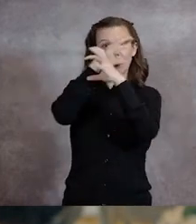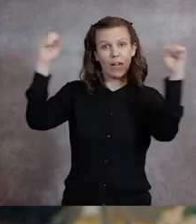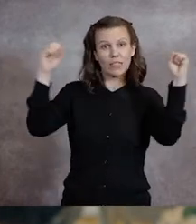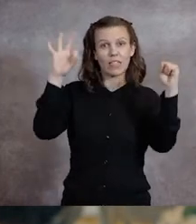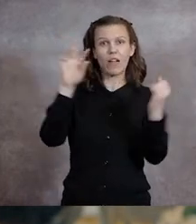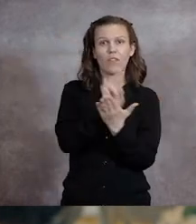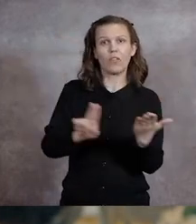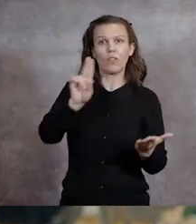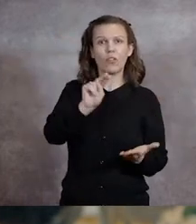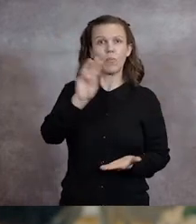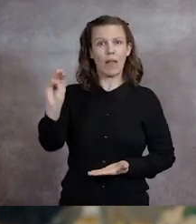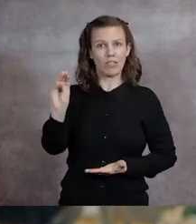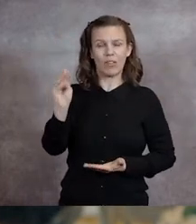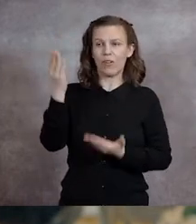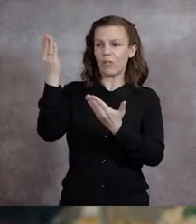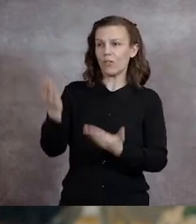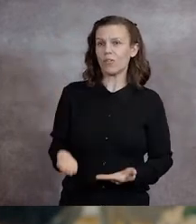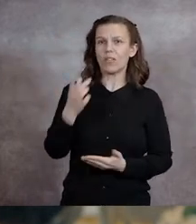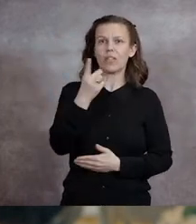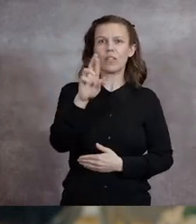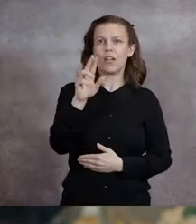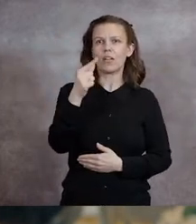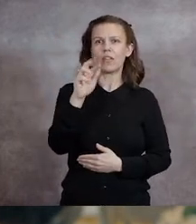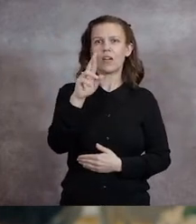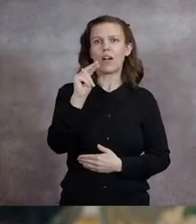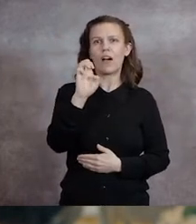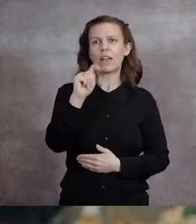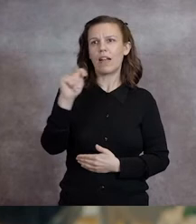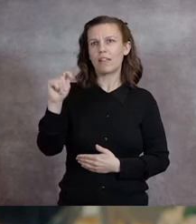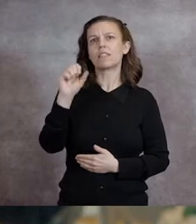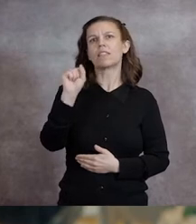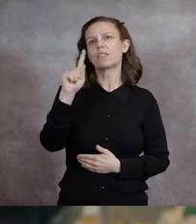of the University of New Mexico, Dr. Garnett Stokes.